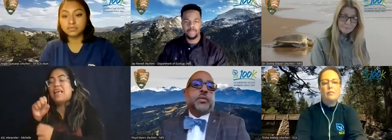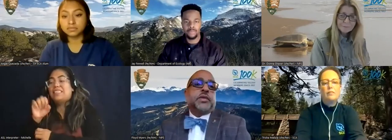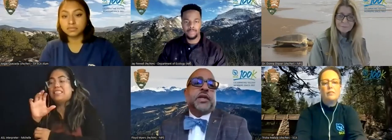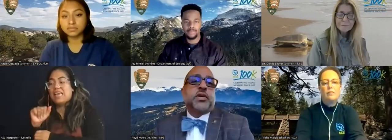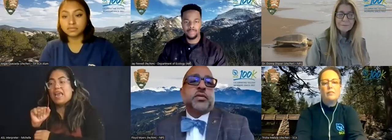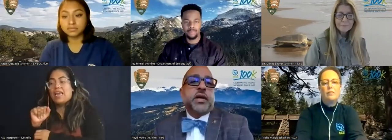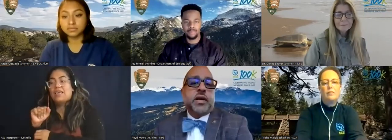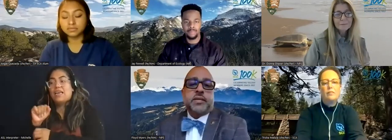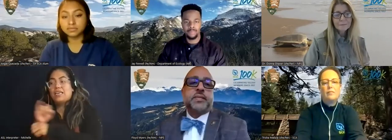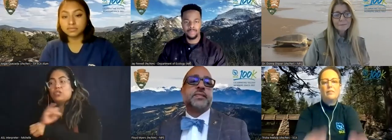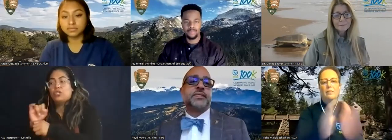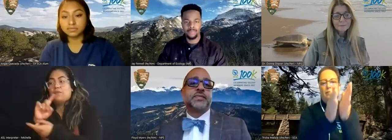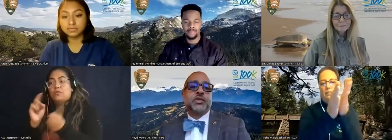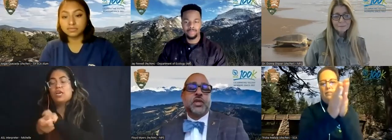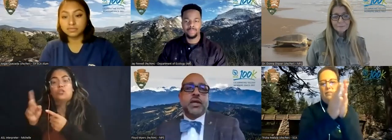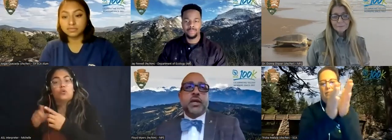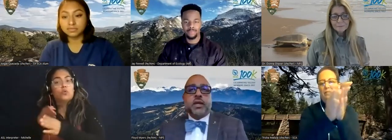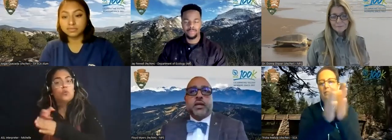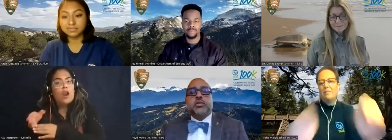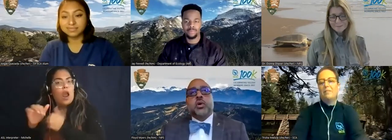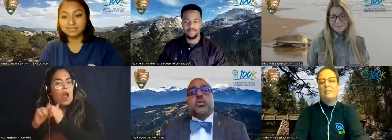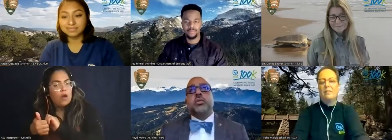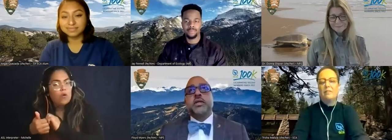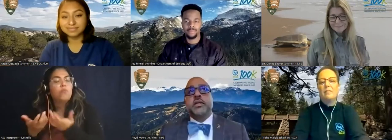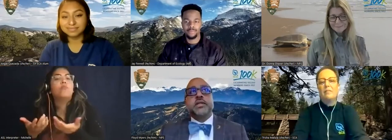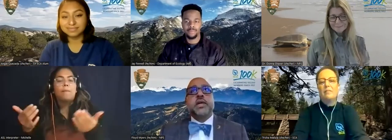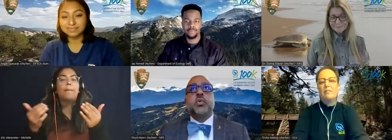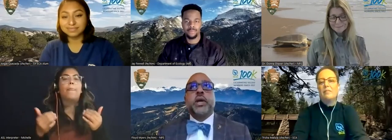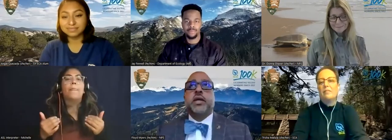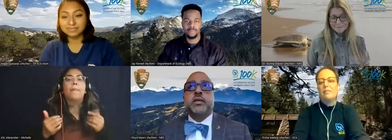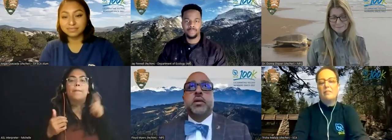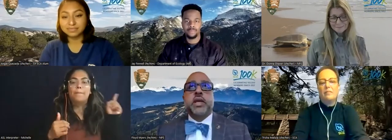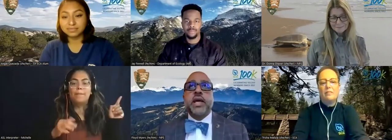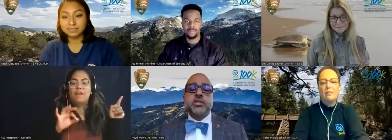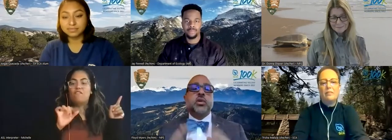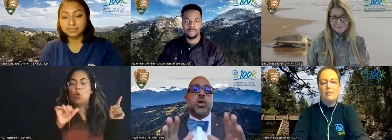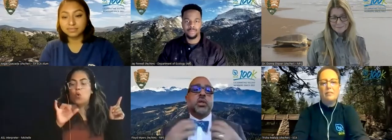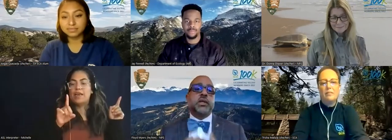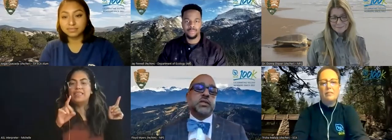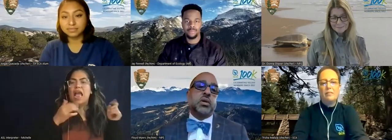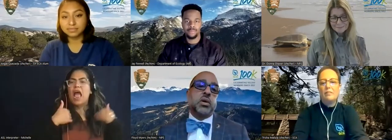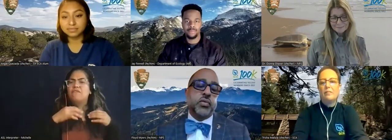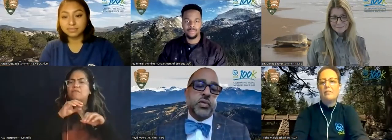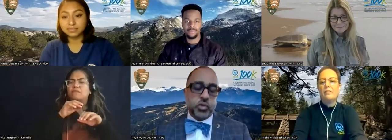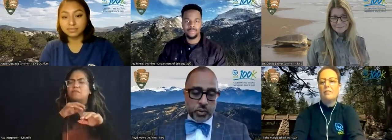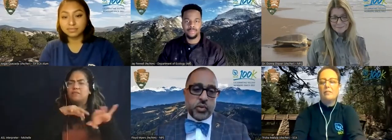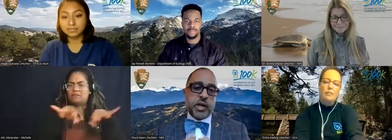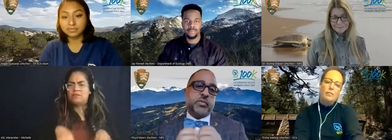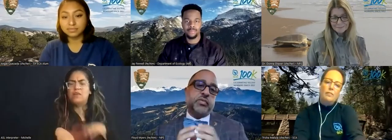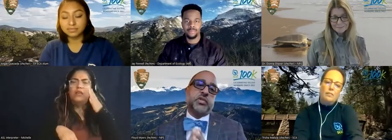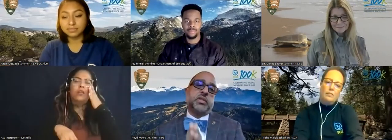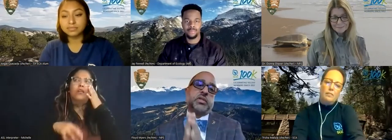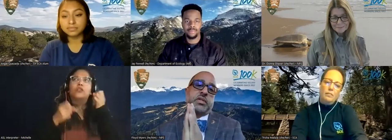at that one if that's all right kyle sure go ahead yeah so there's several ways um and that's the goal at least the goal for the youth